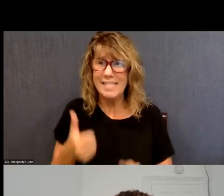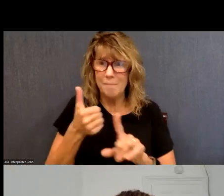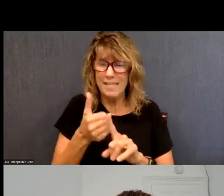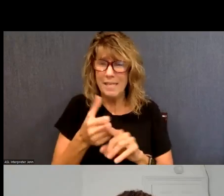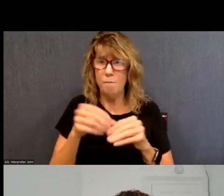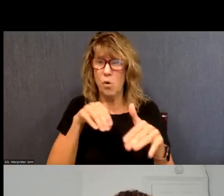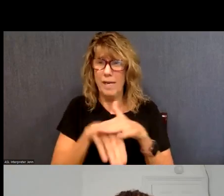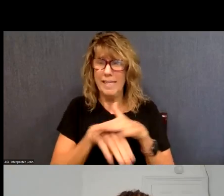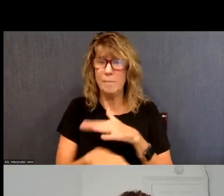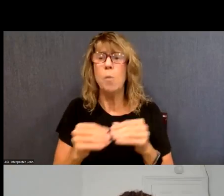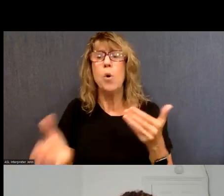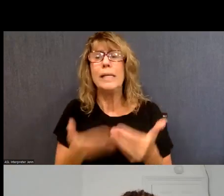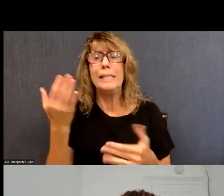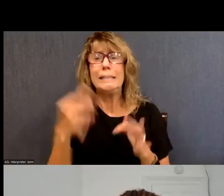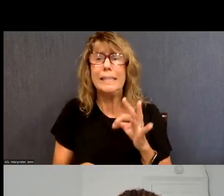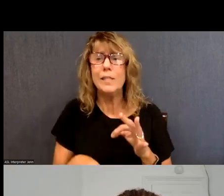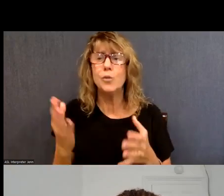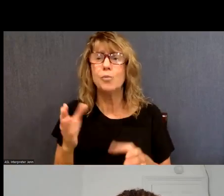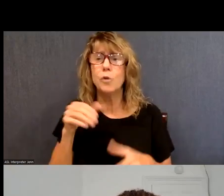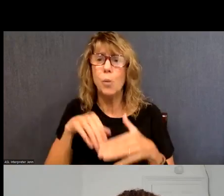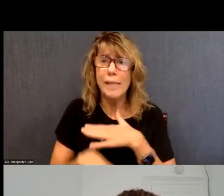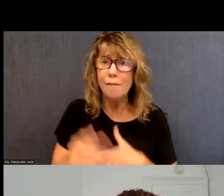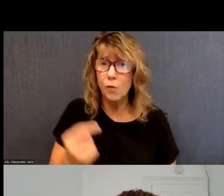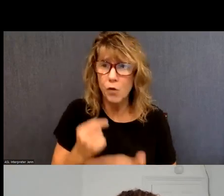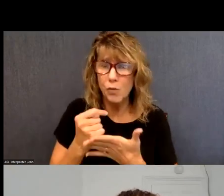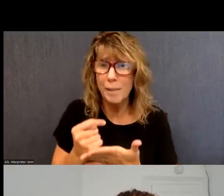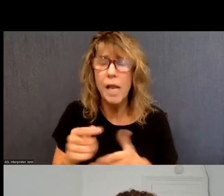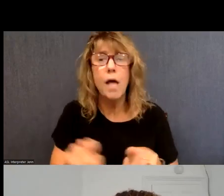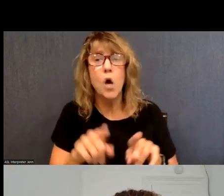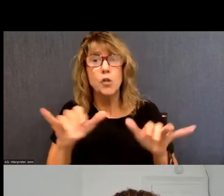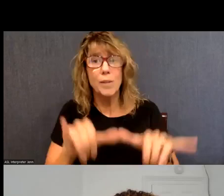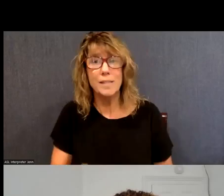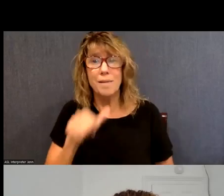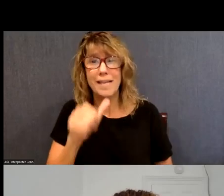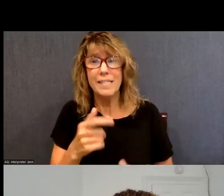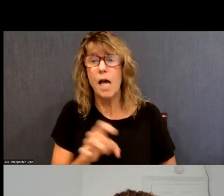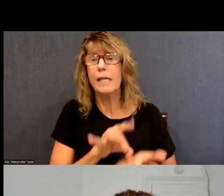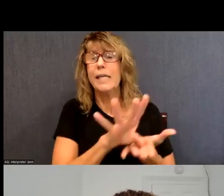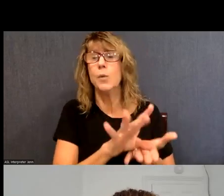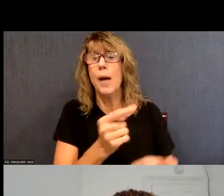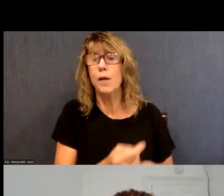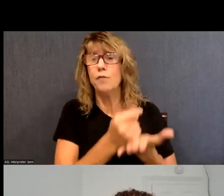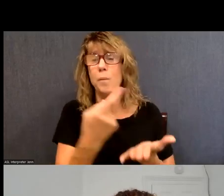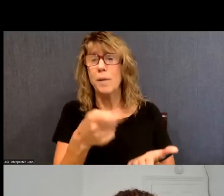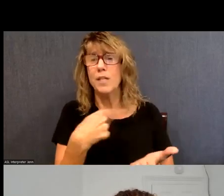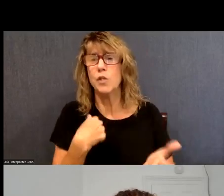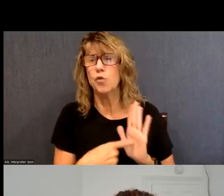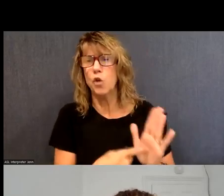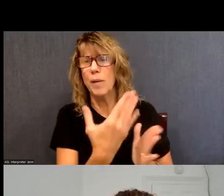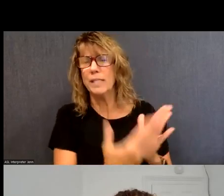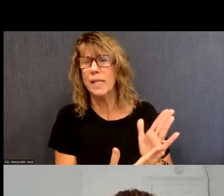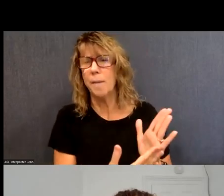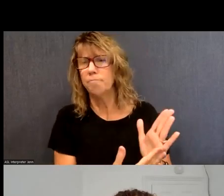easy to get into treatment, and also systems that do not kick you out of treatment for displaying the symptoms of substance use that got you in,